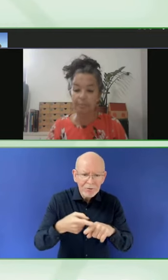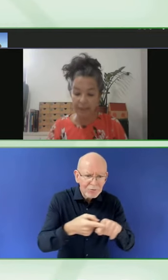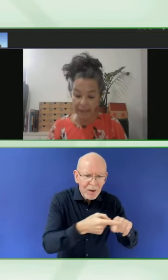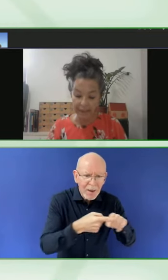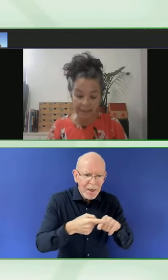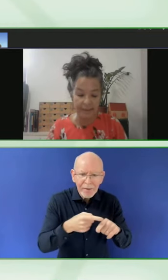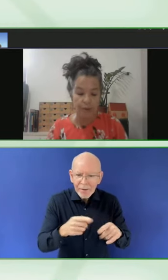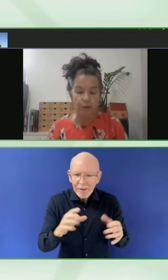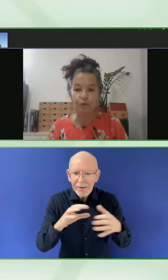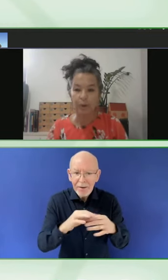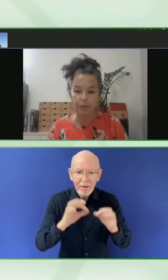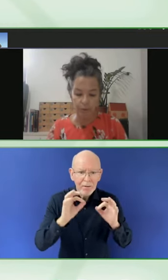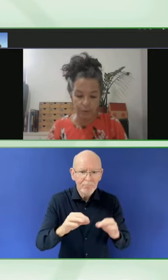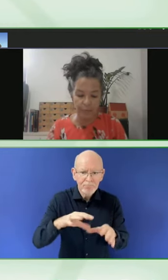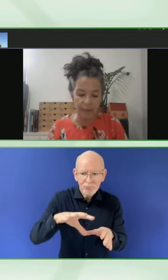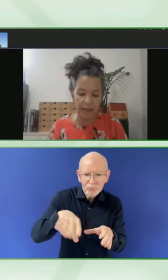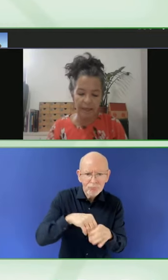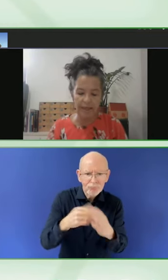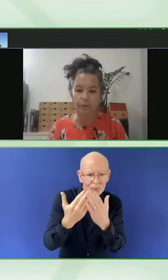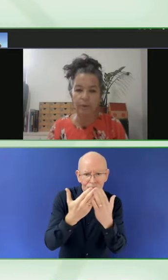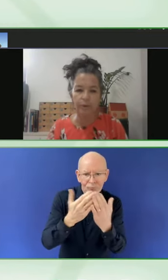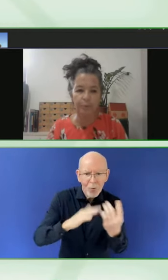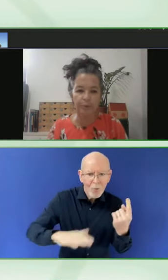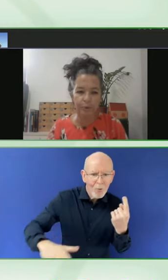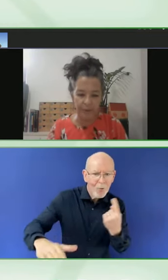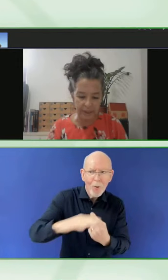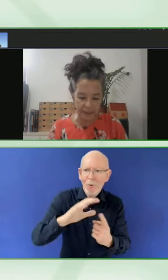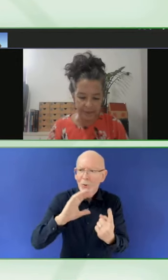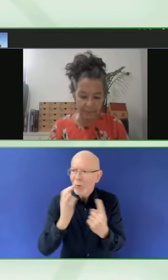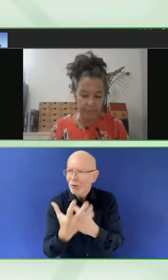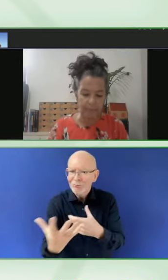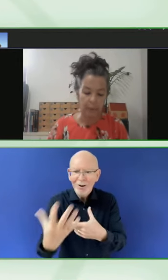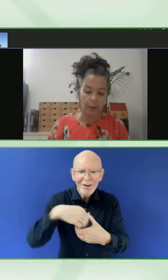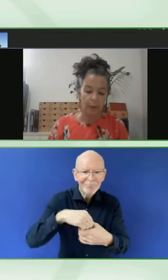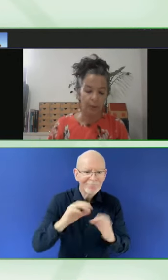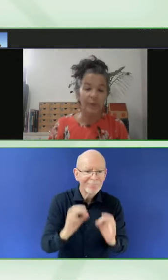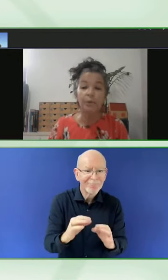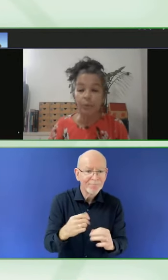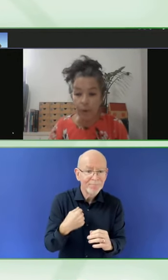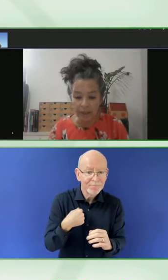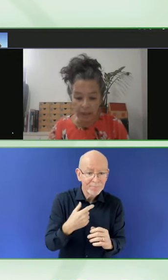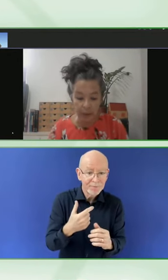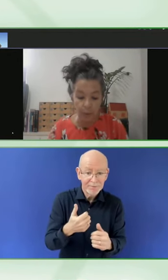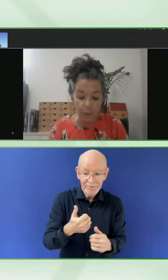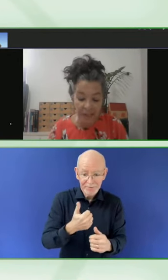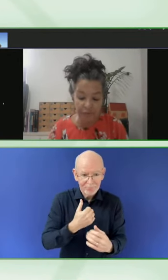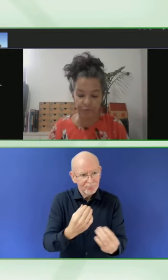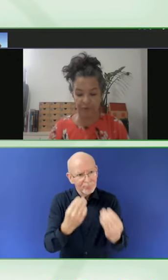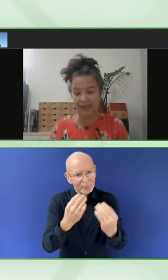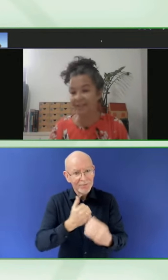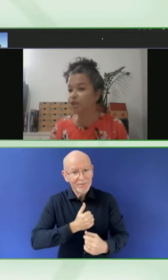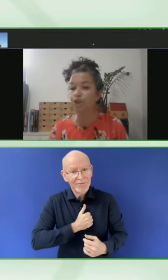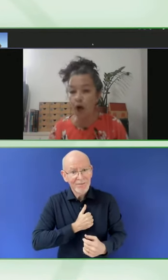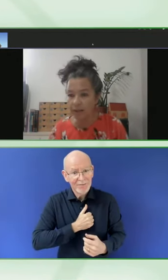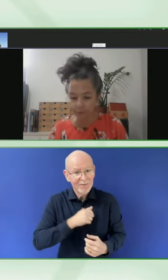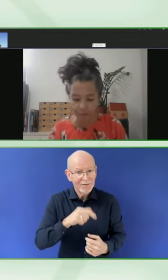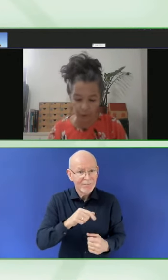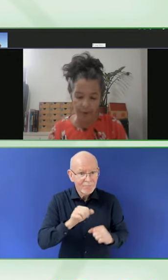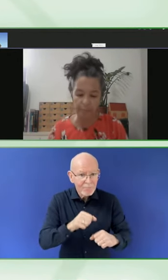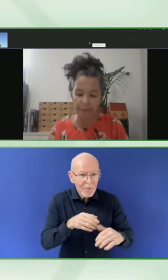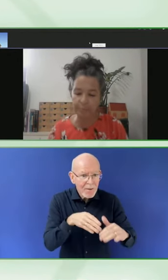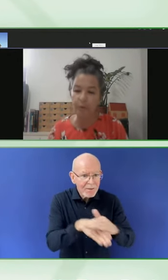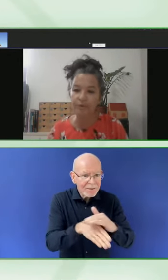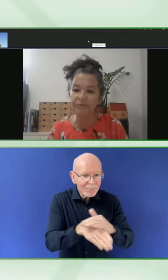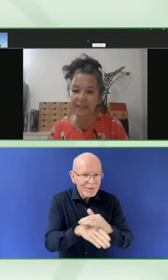with disabilities to autonomy and equal opportunities. We work with and not